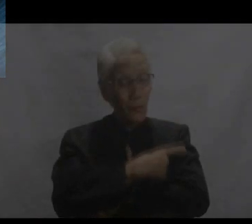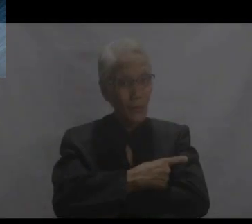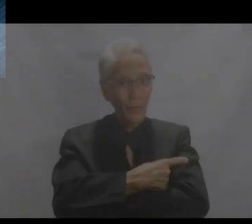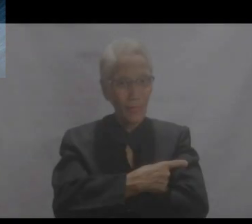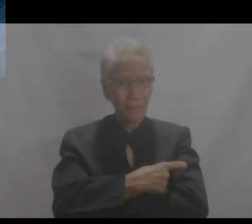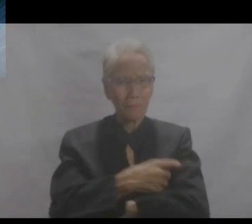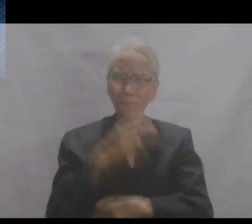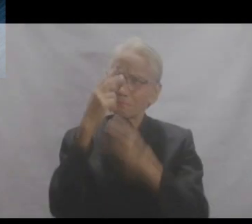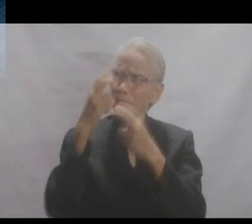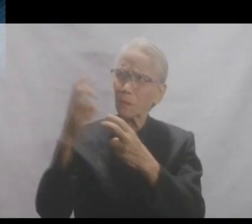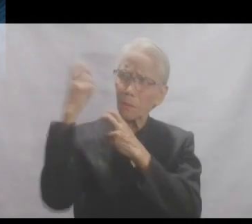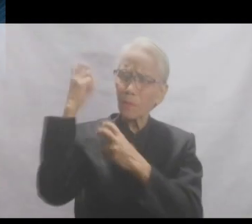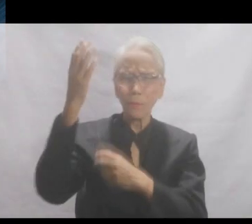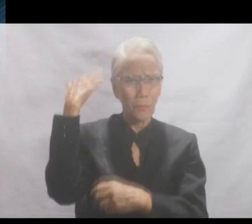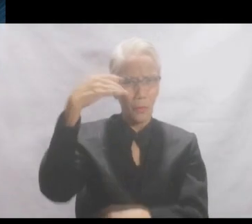you, Lord